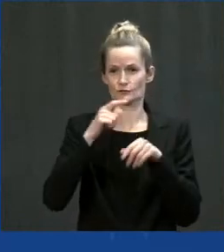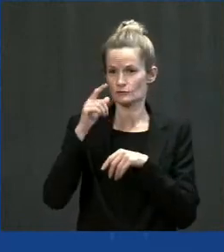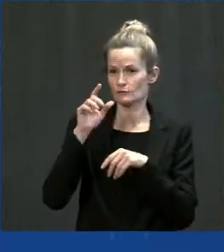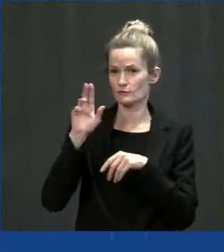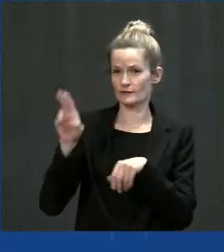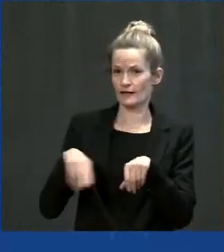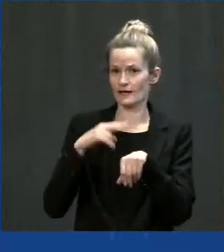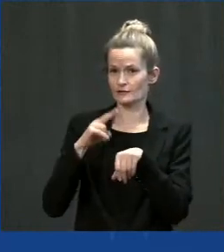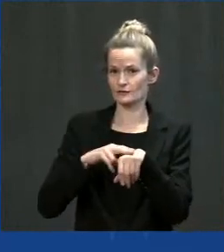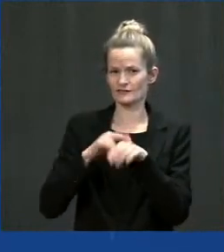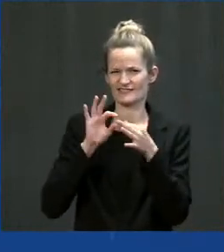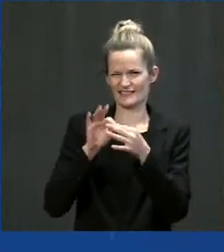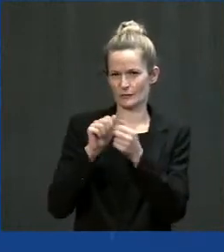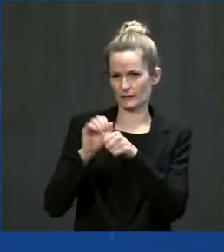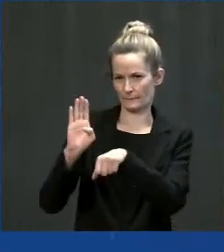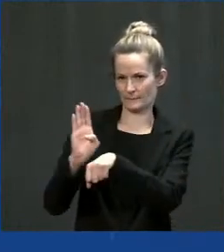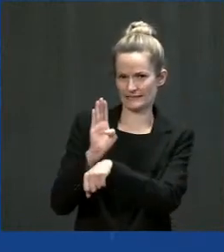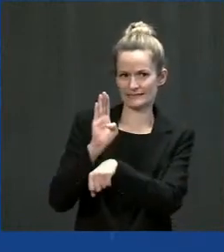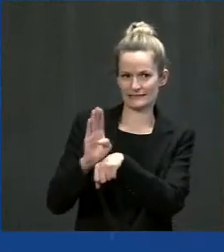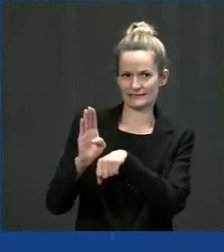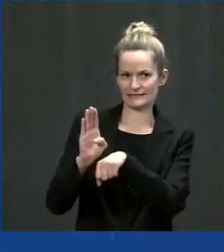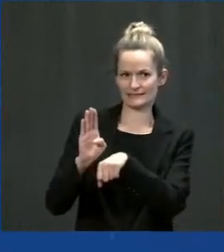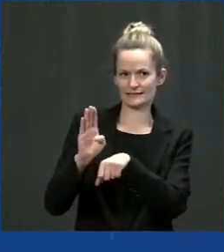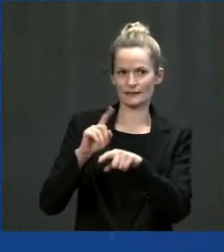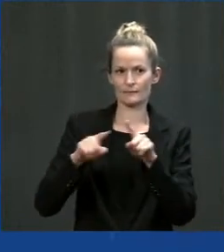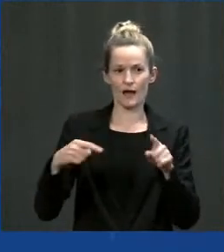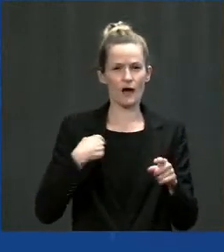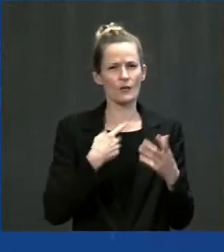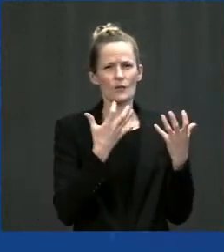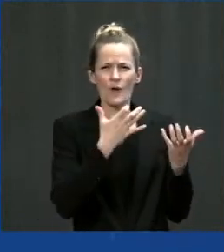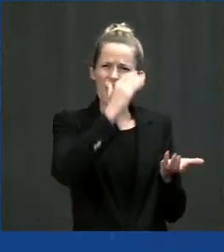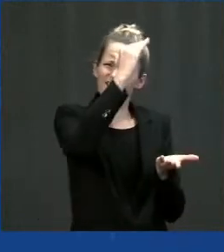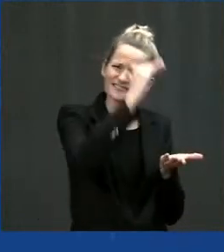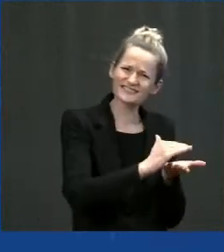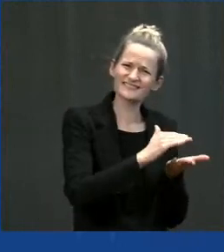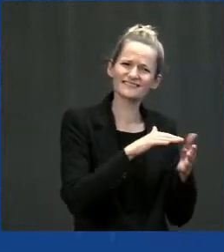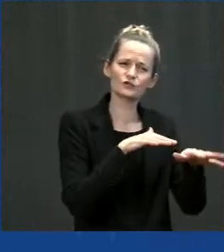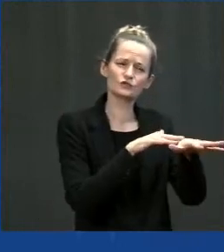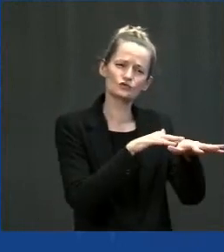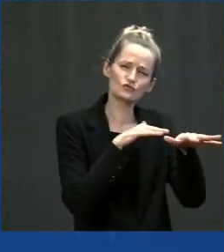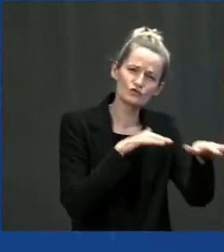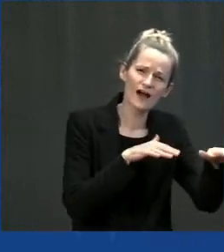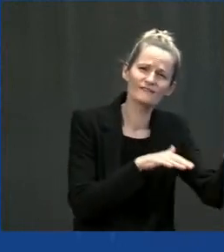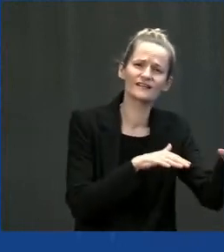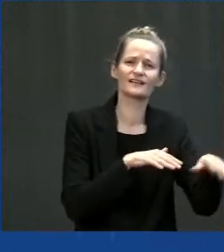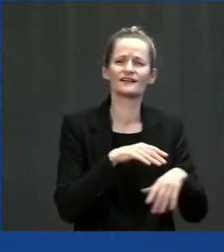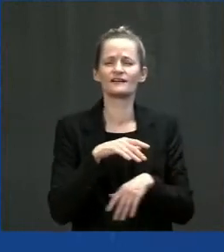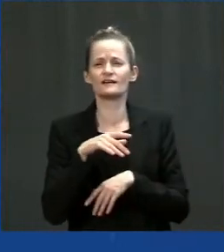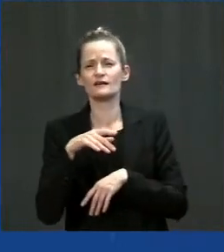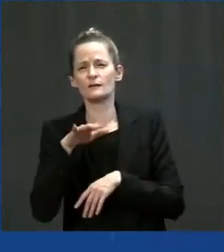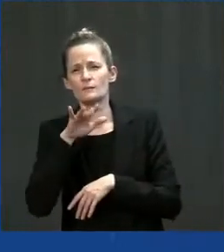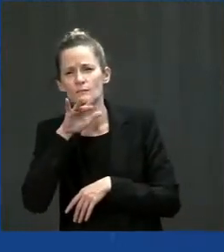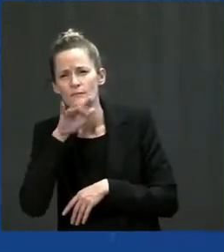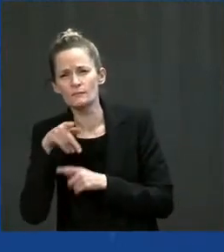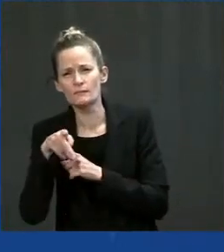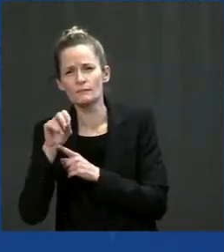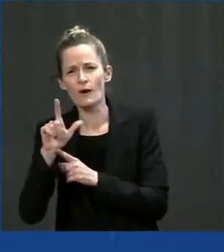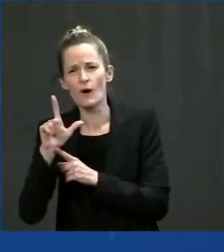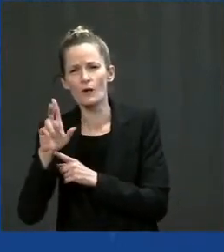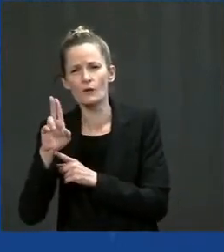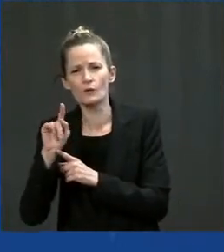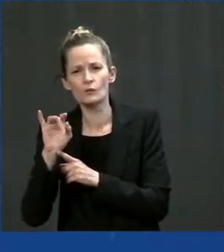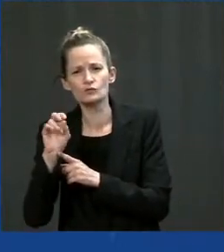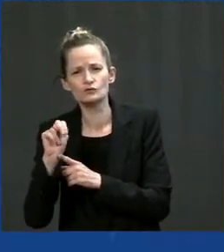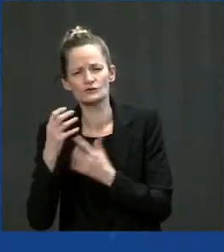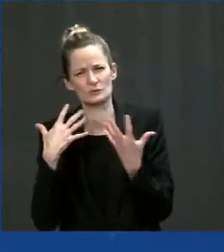For counties across the country generally, this is an important conversation as we are tasked with directly supporting